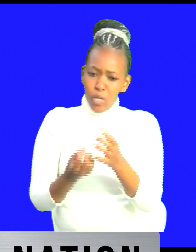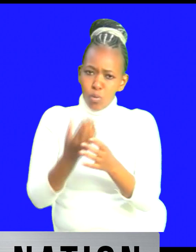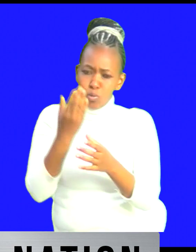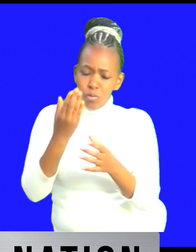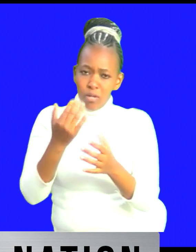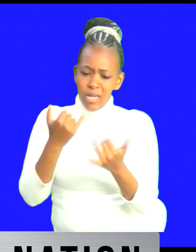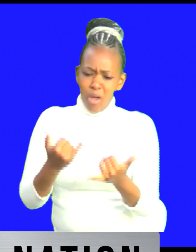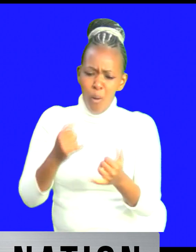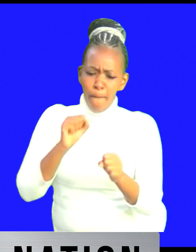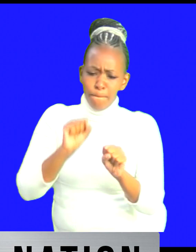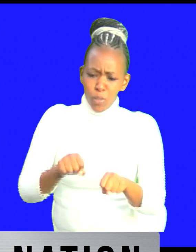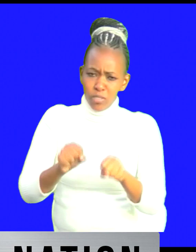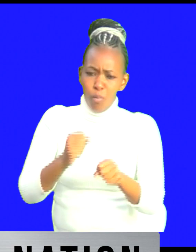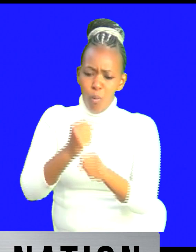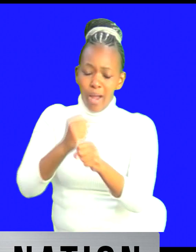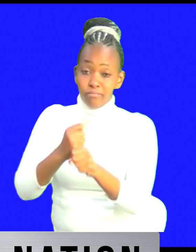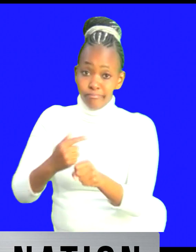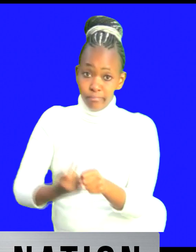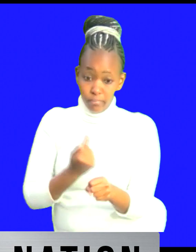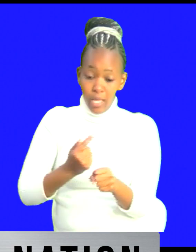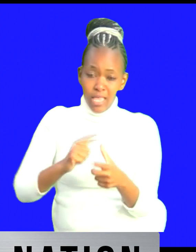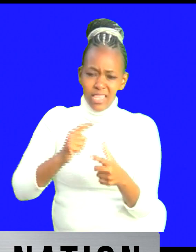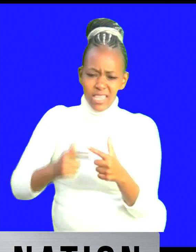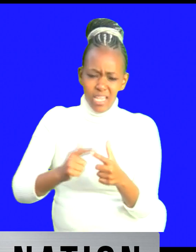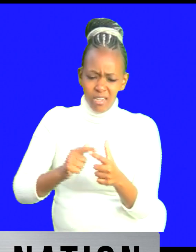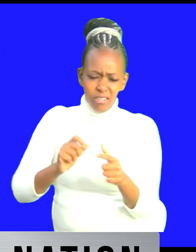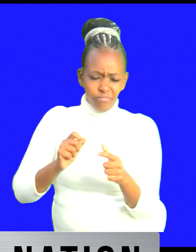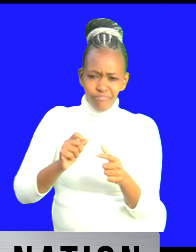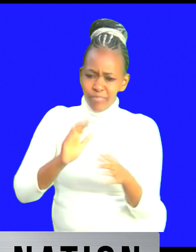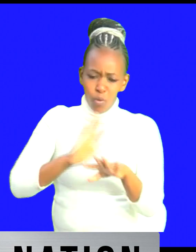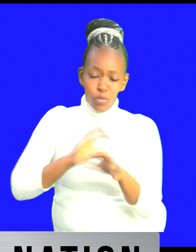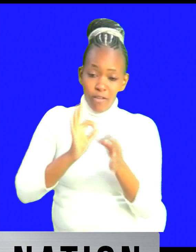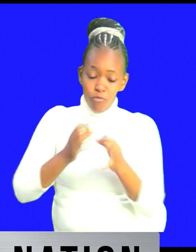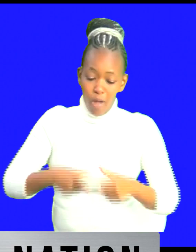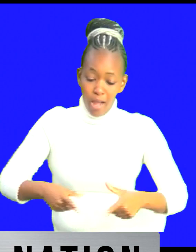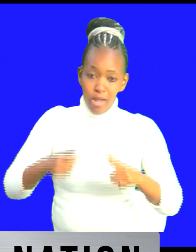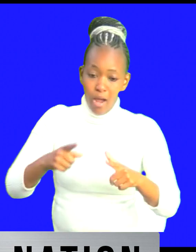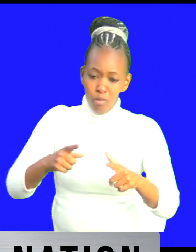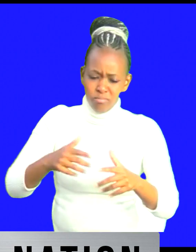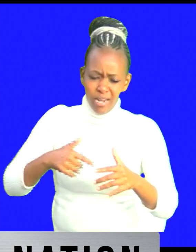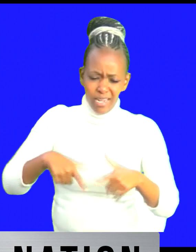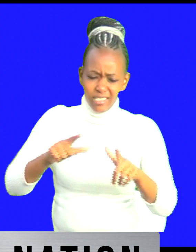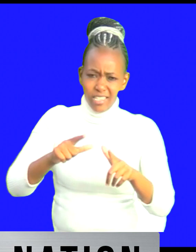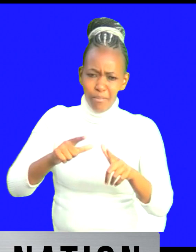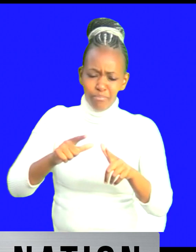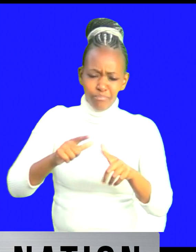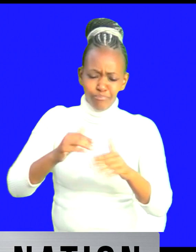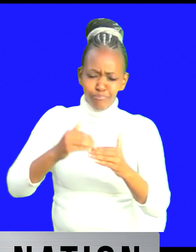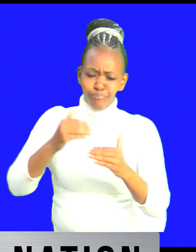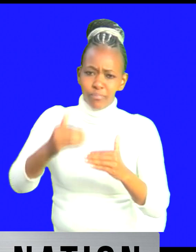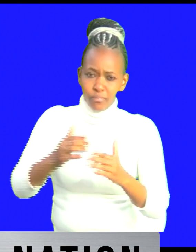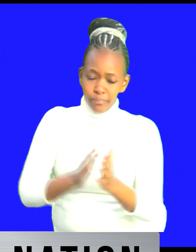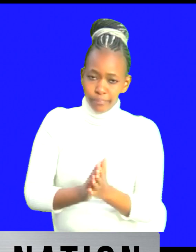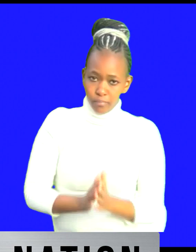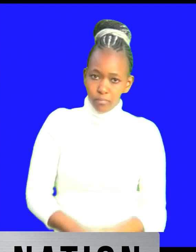take their baby steps as they grow that is why uh uh when you hear him saying 2000 troops are coming out right then 3000